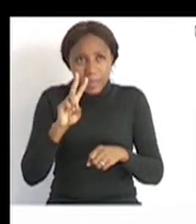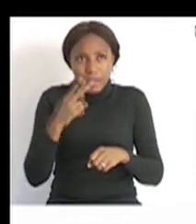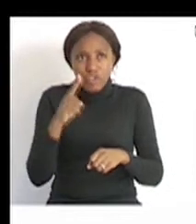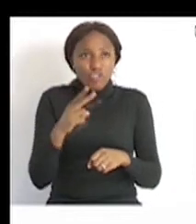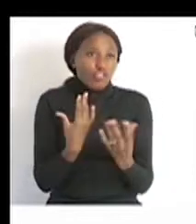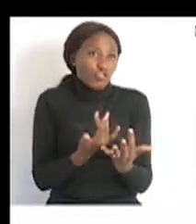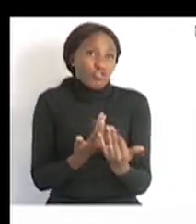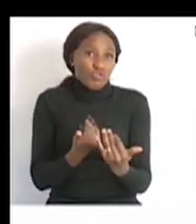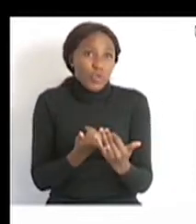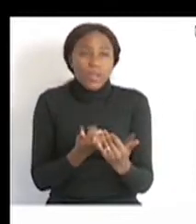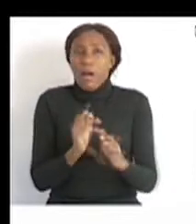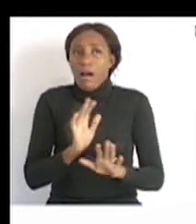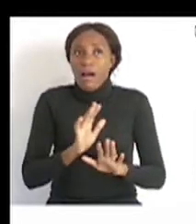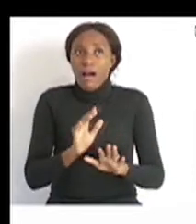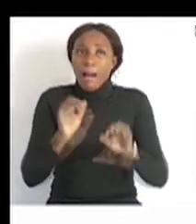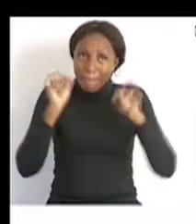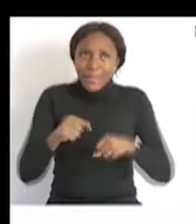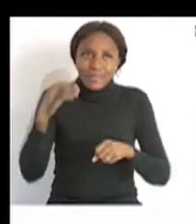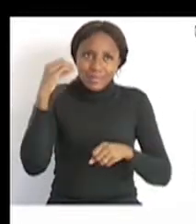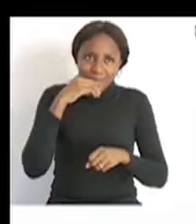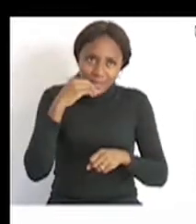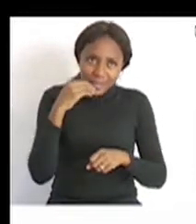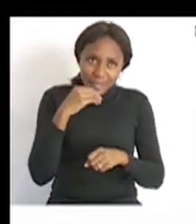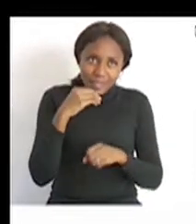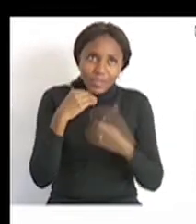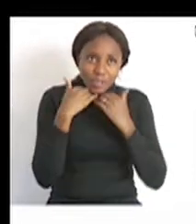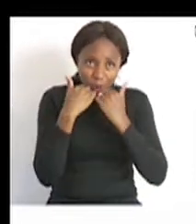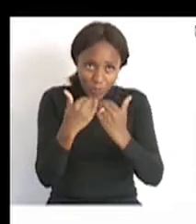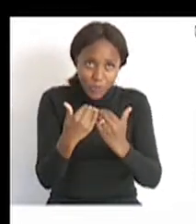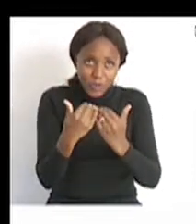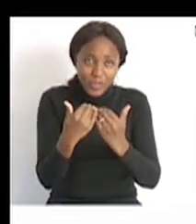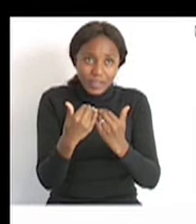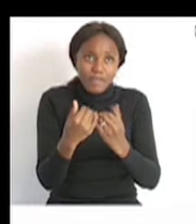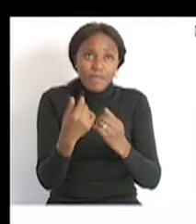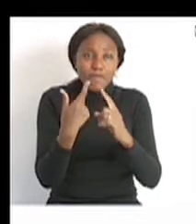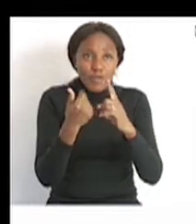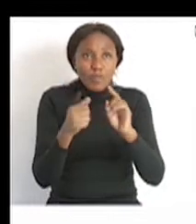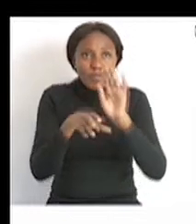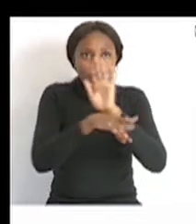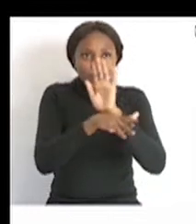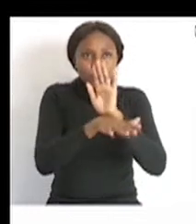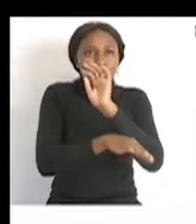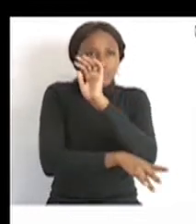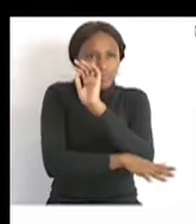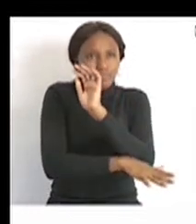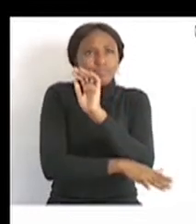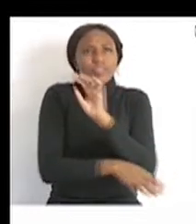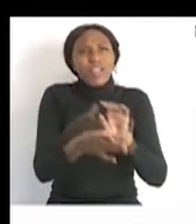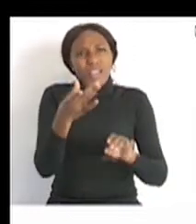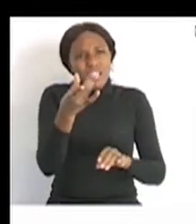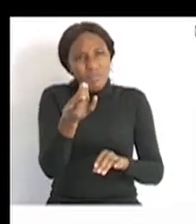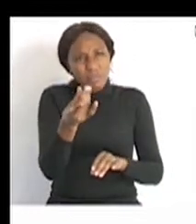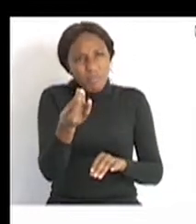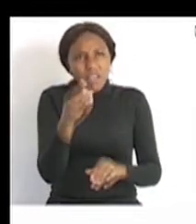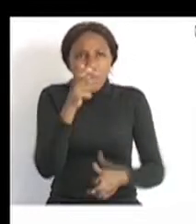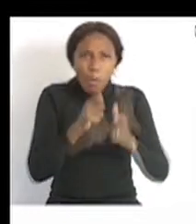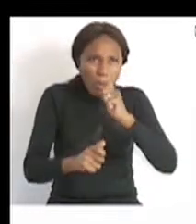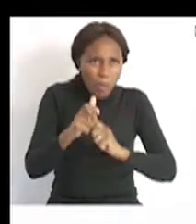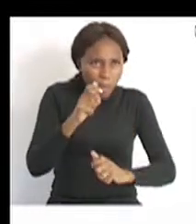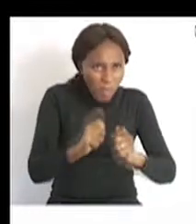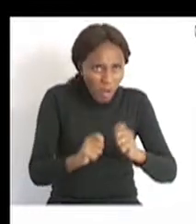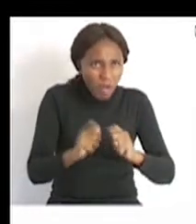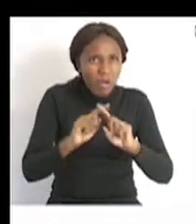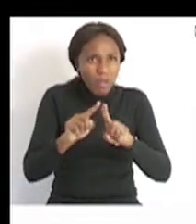Okay, so vitamins are found in fruit and vegetables, in meat, in dairy products. And there is even